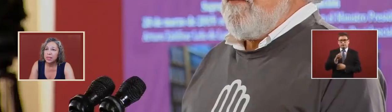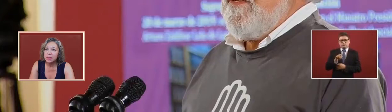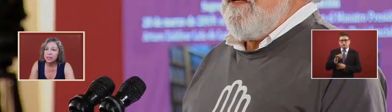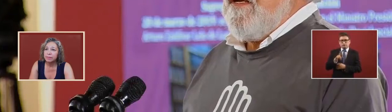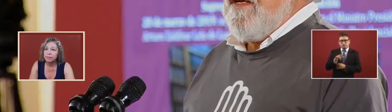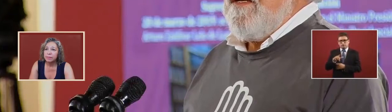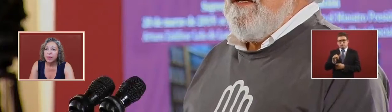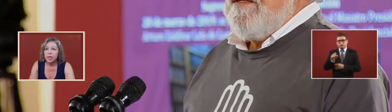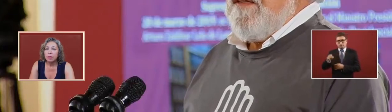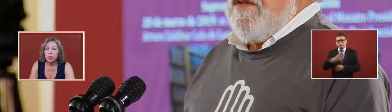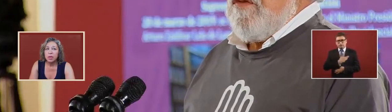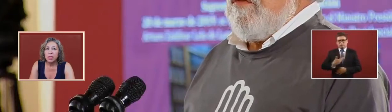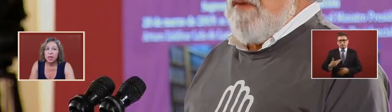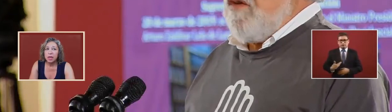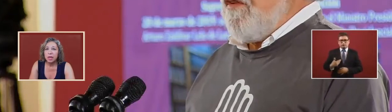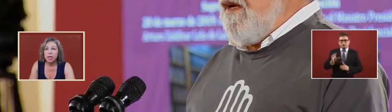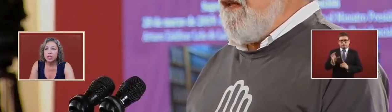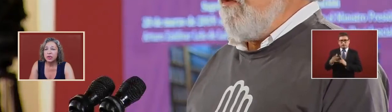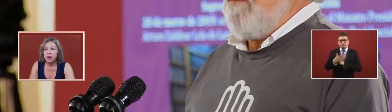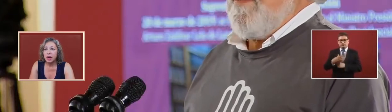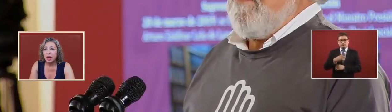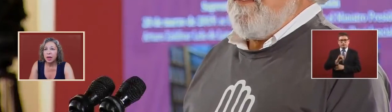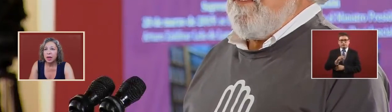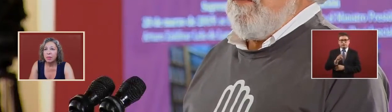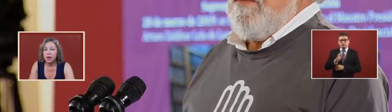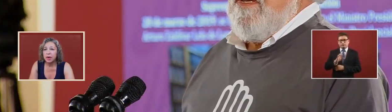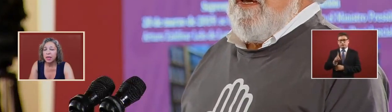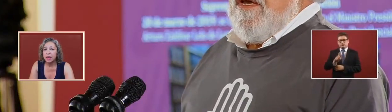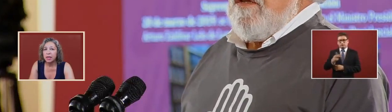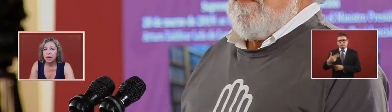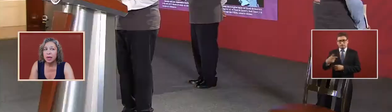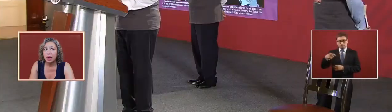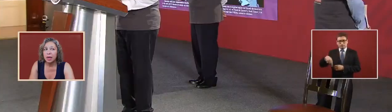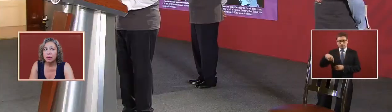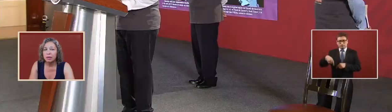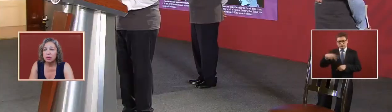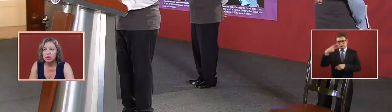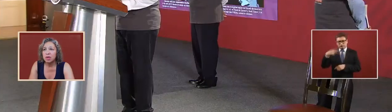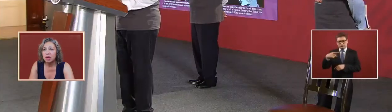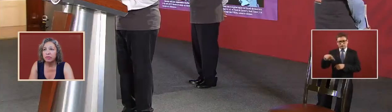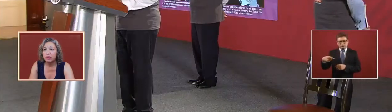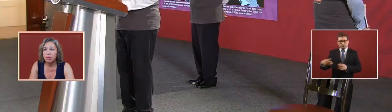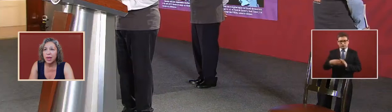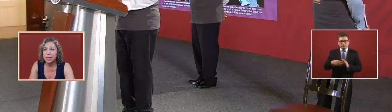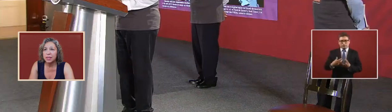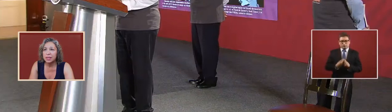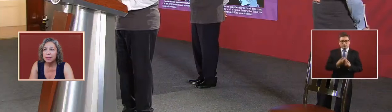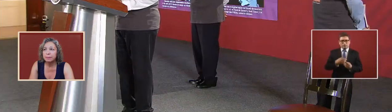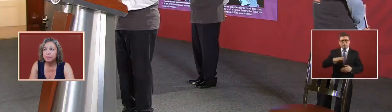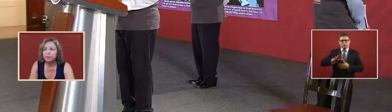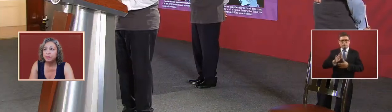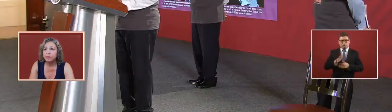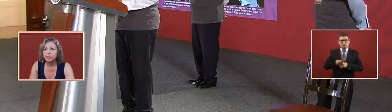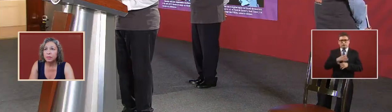meetings with the inter-american uh union of rights